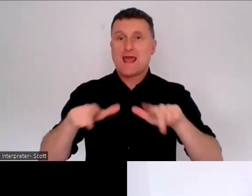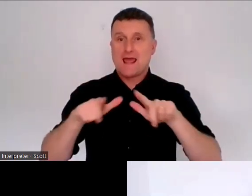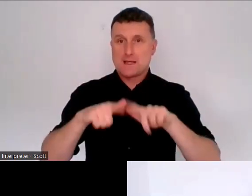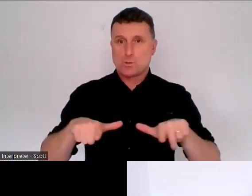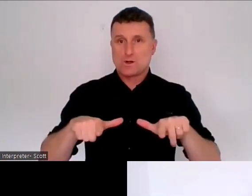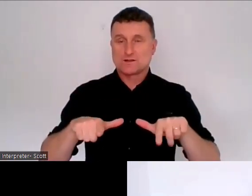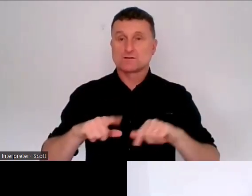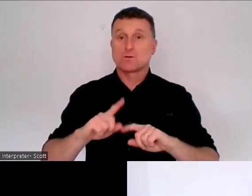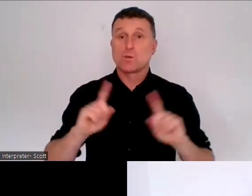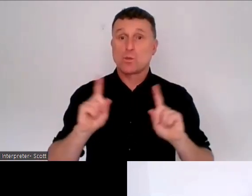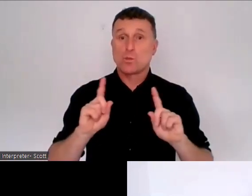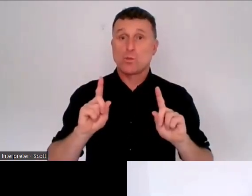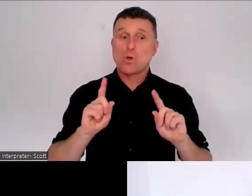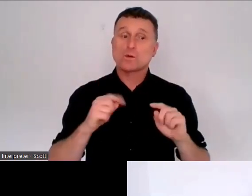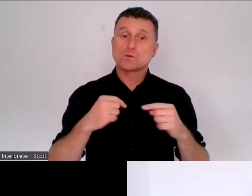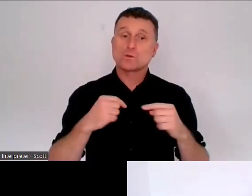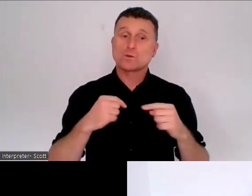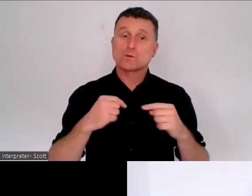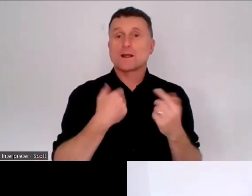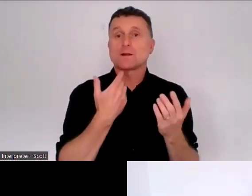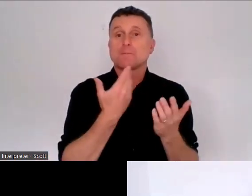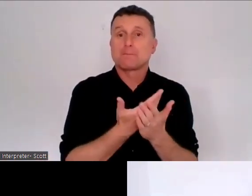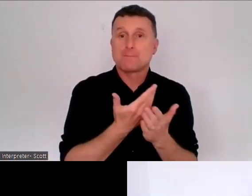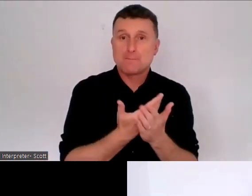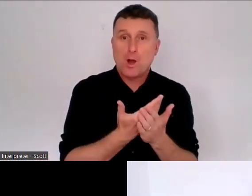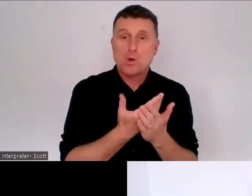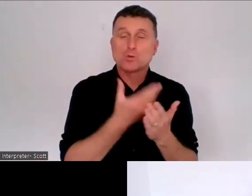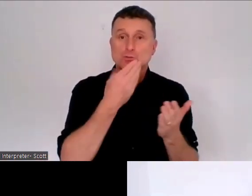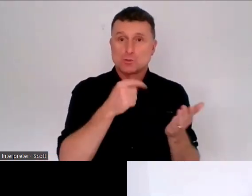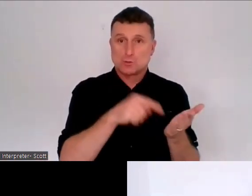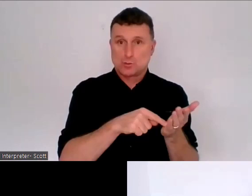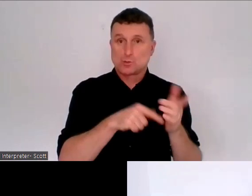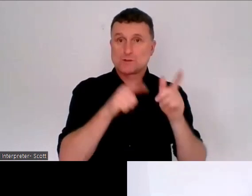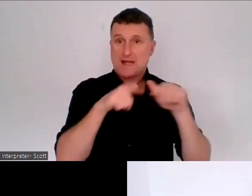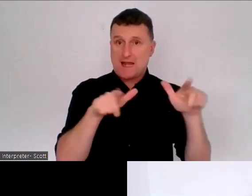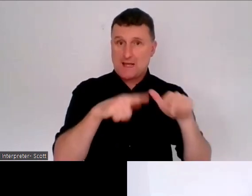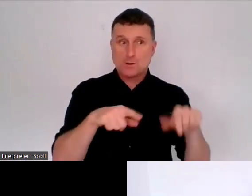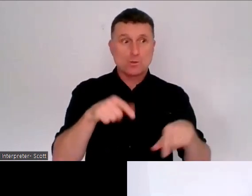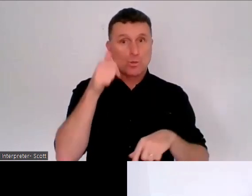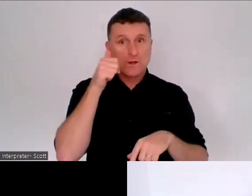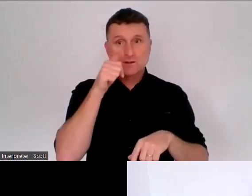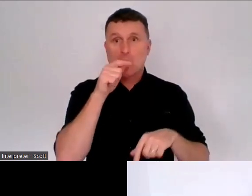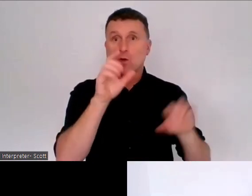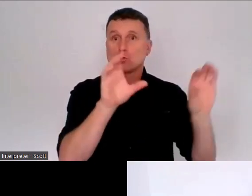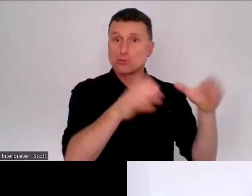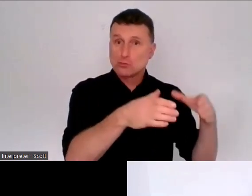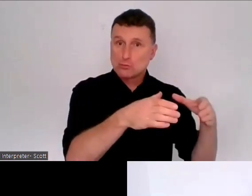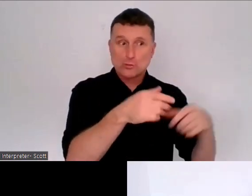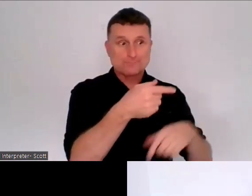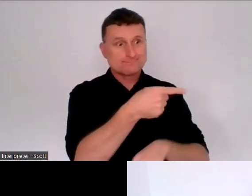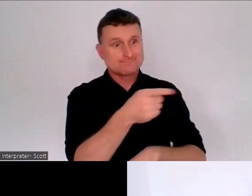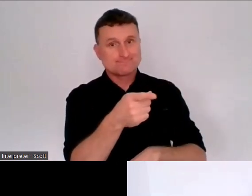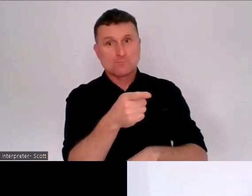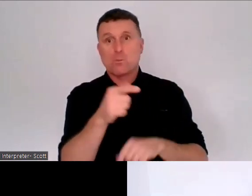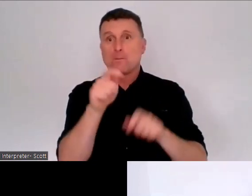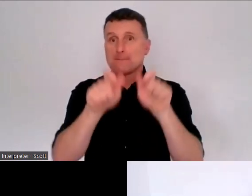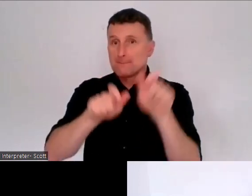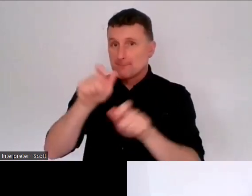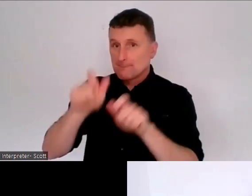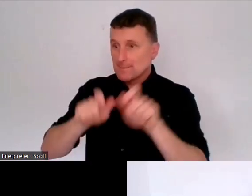we are proposing to use in our review when talking about different people or groups who are affected by the laws in this area.